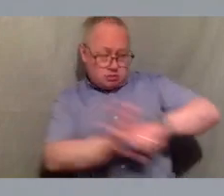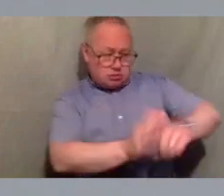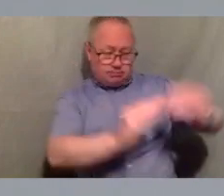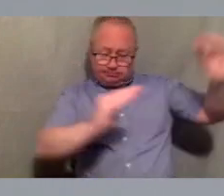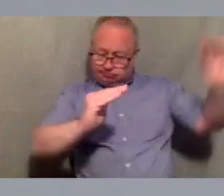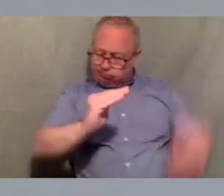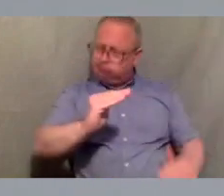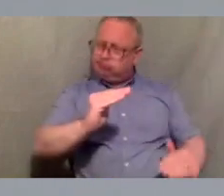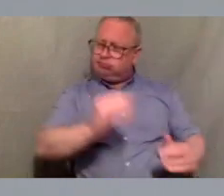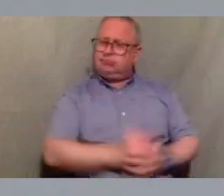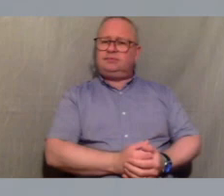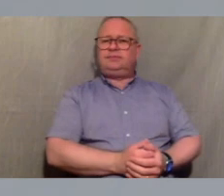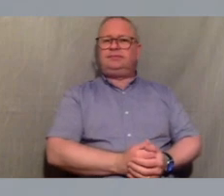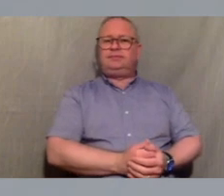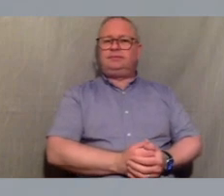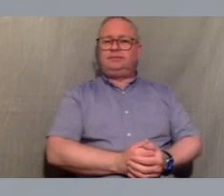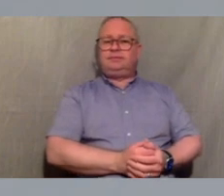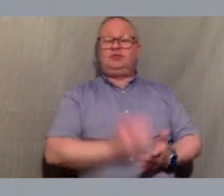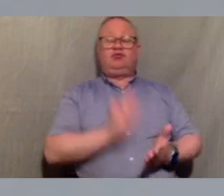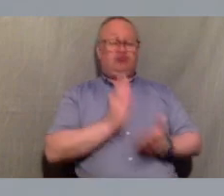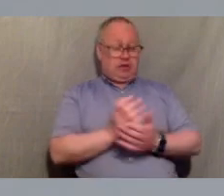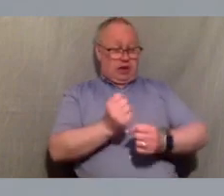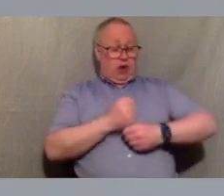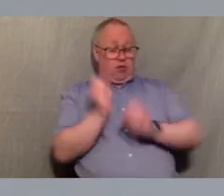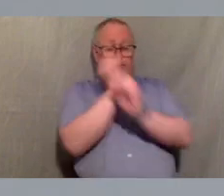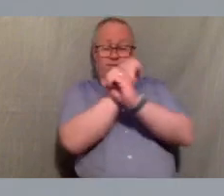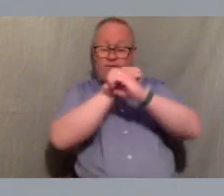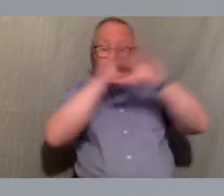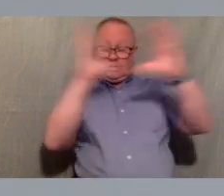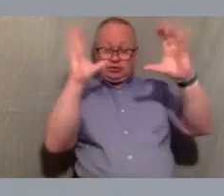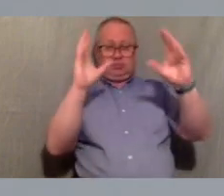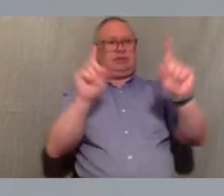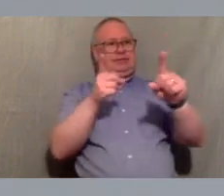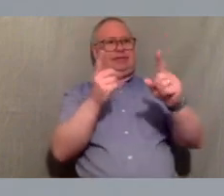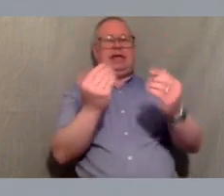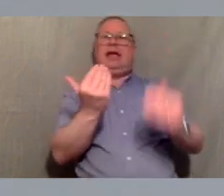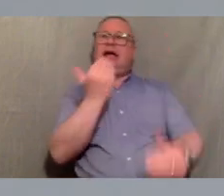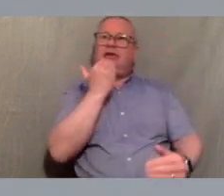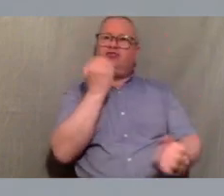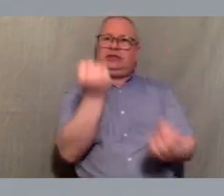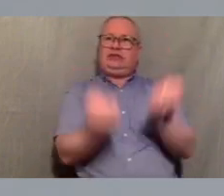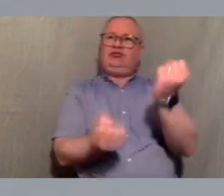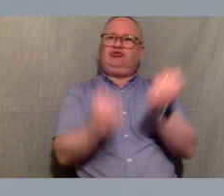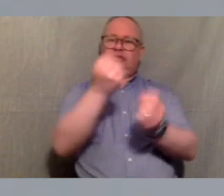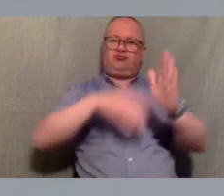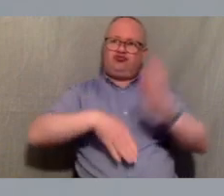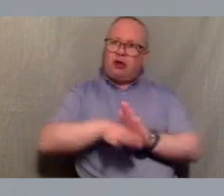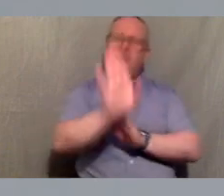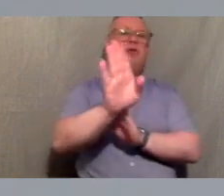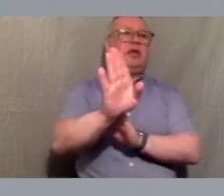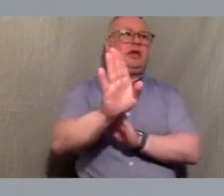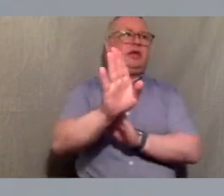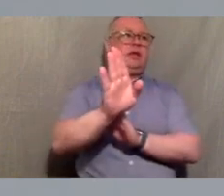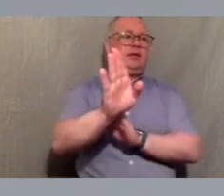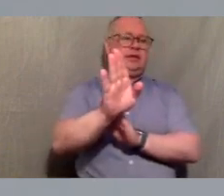so the vision that we have of a green and just recovery is about social and